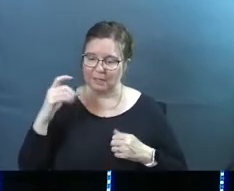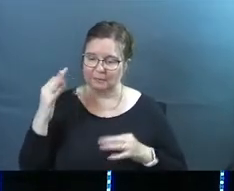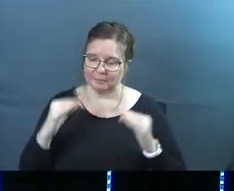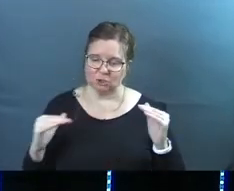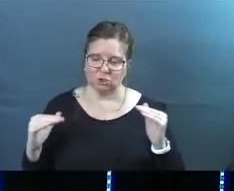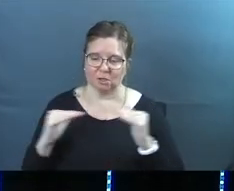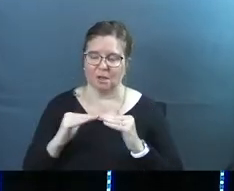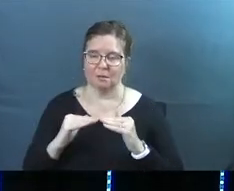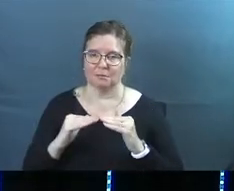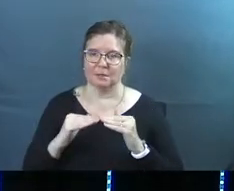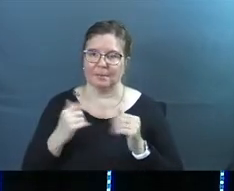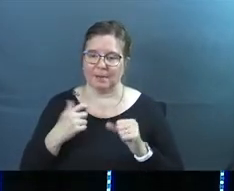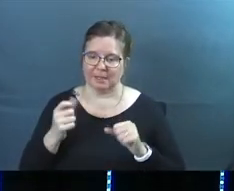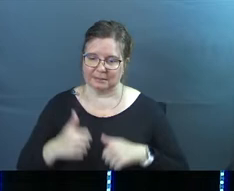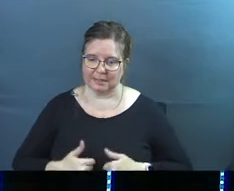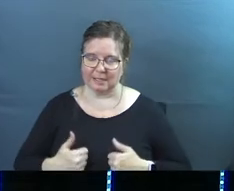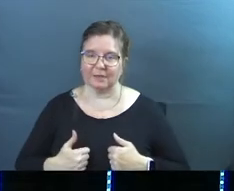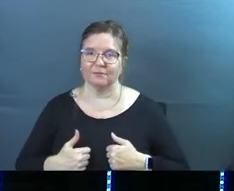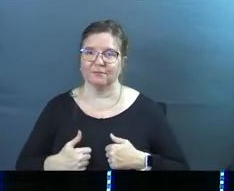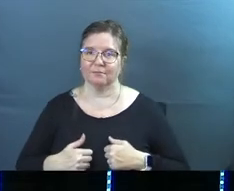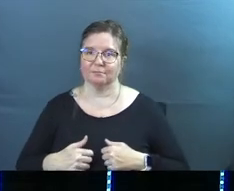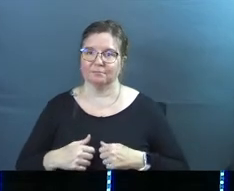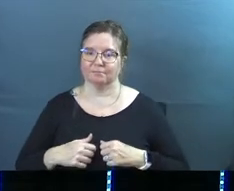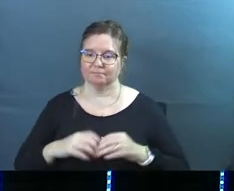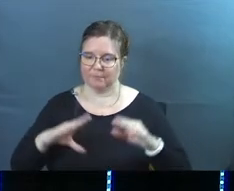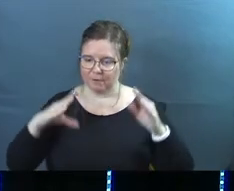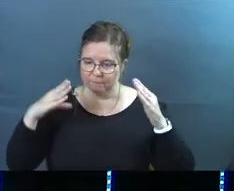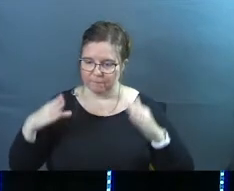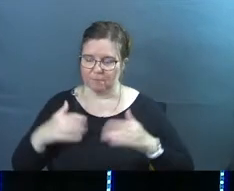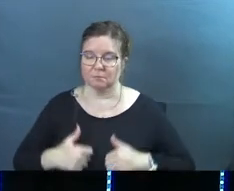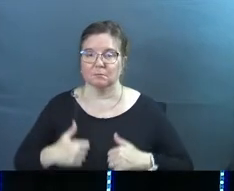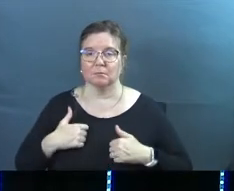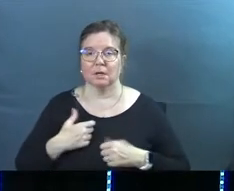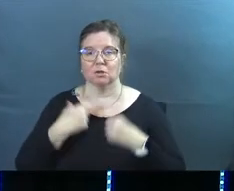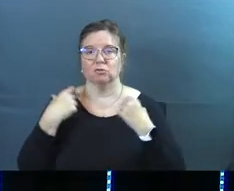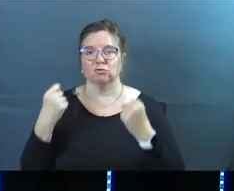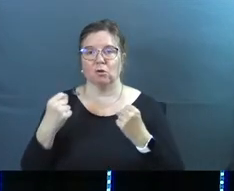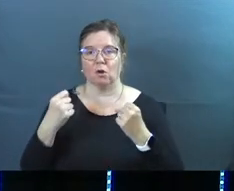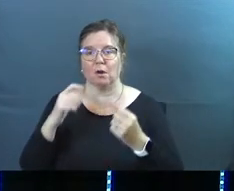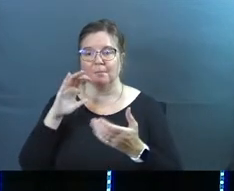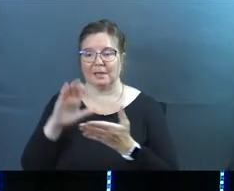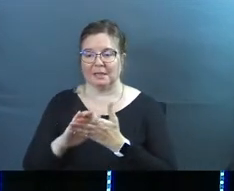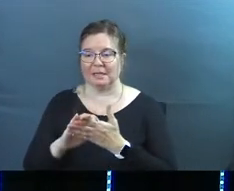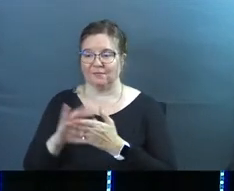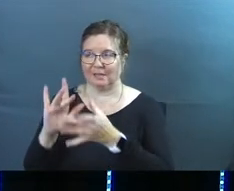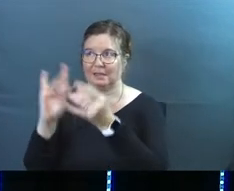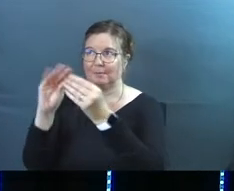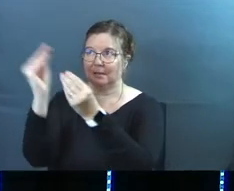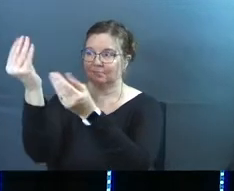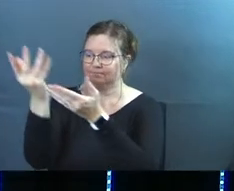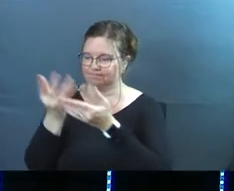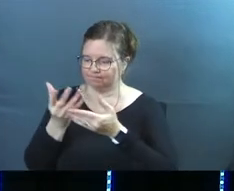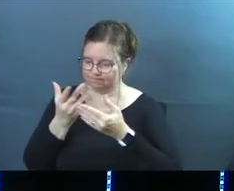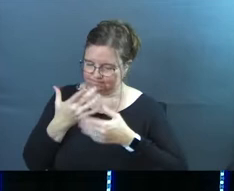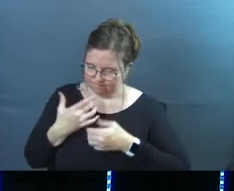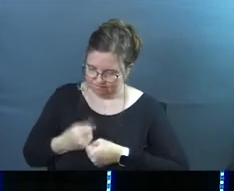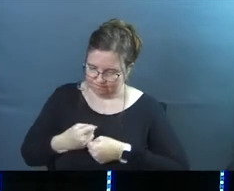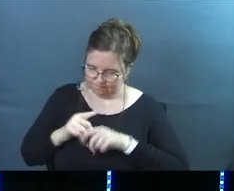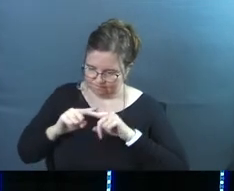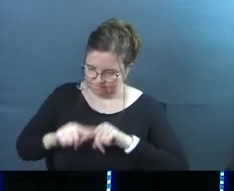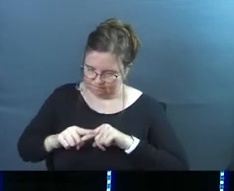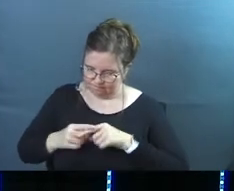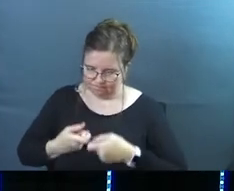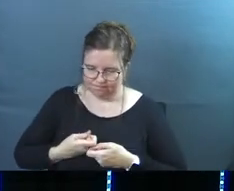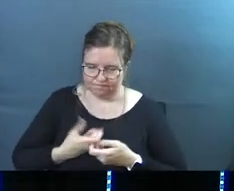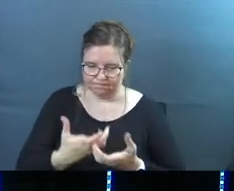He must live a devout and disciplined life. He must have a strong belief in the trustworthy message that he was taught. And then he will be able to encourage